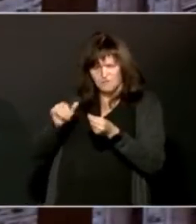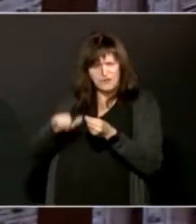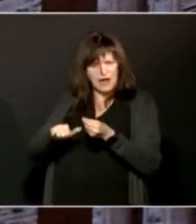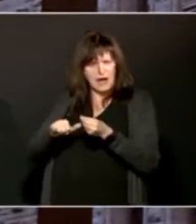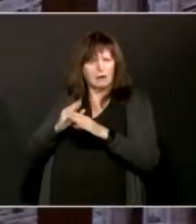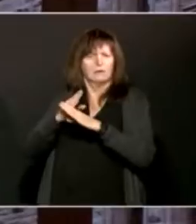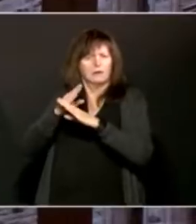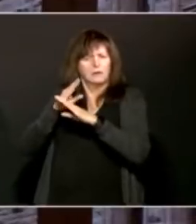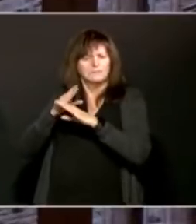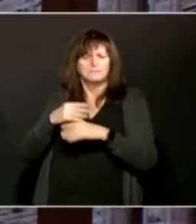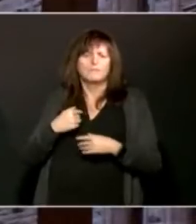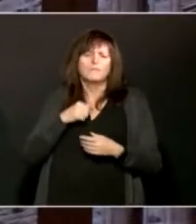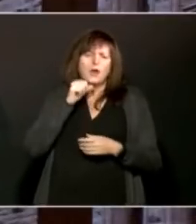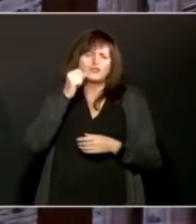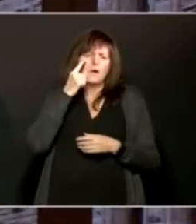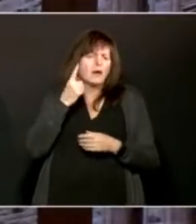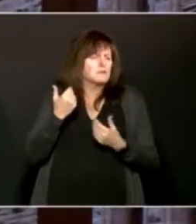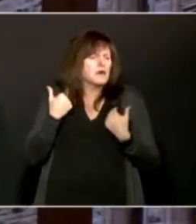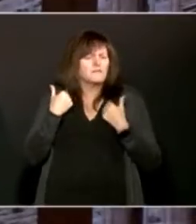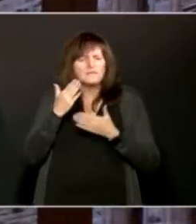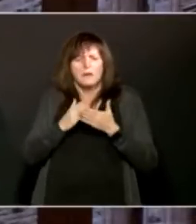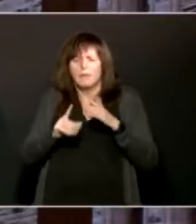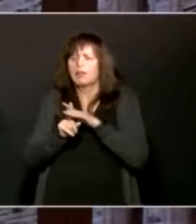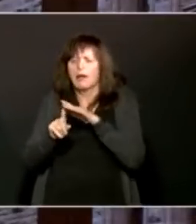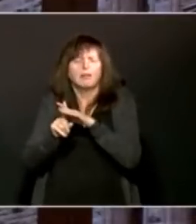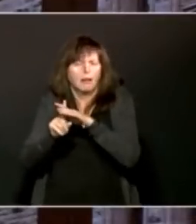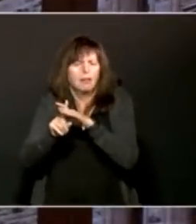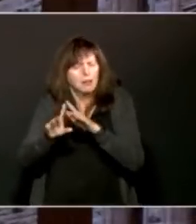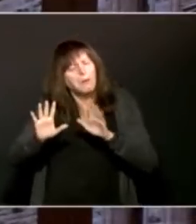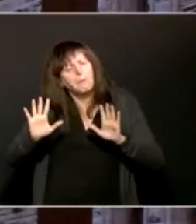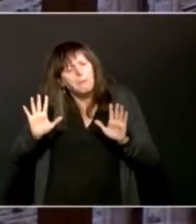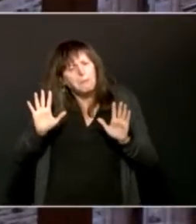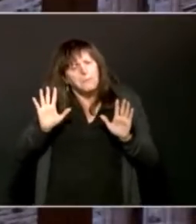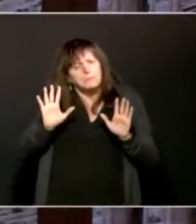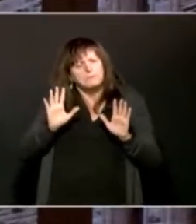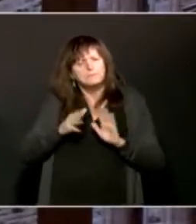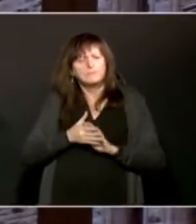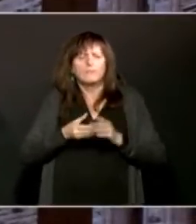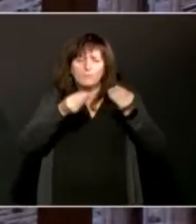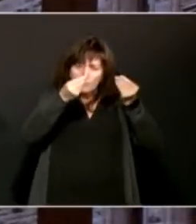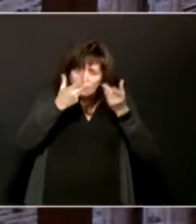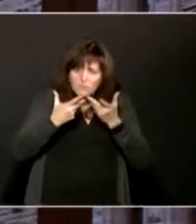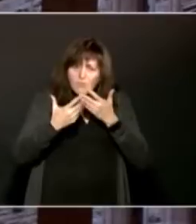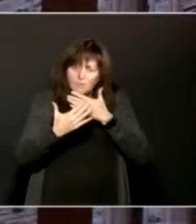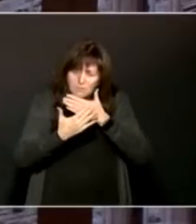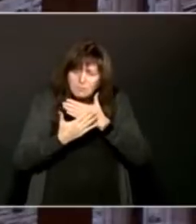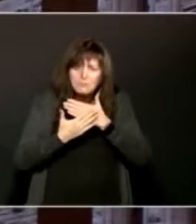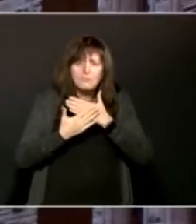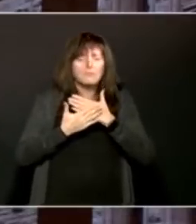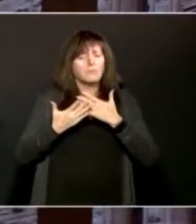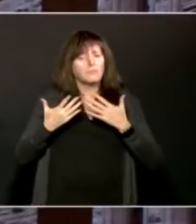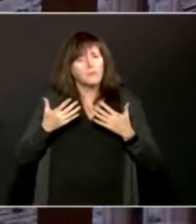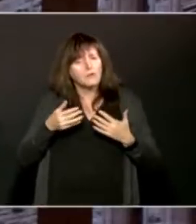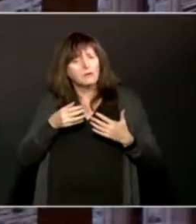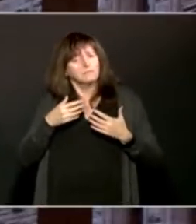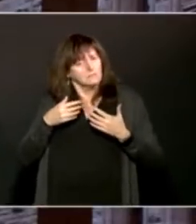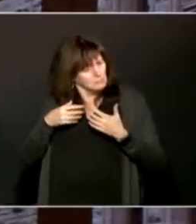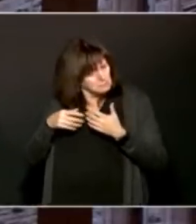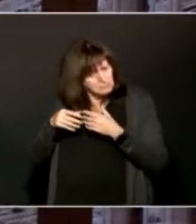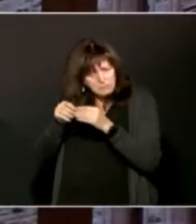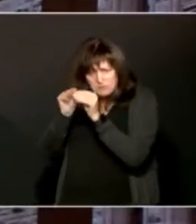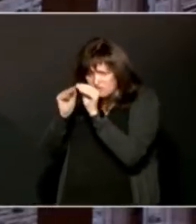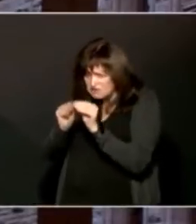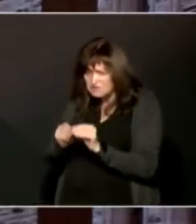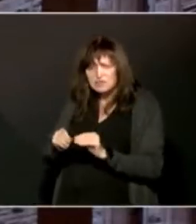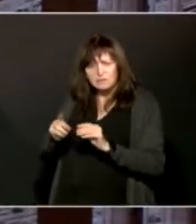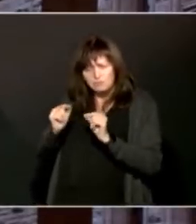some. We want to know as soon as we can so we can quickly put our staff and our experts together to solve that problem and to make it as easy and